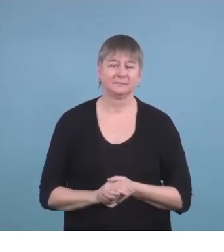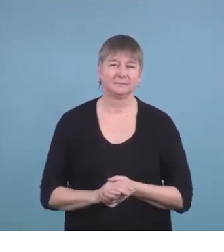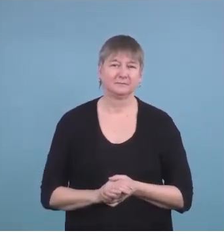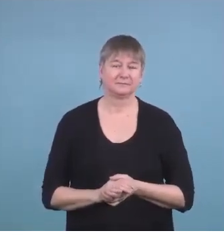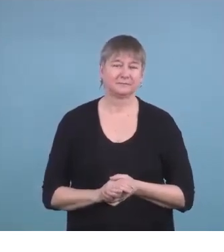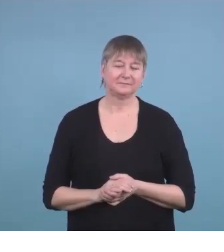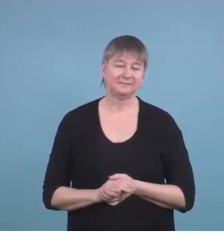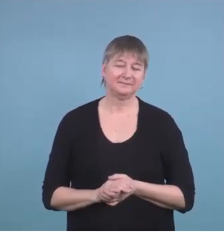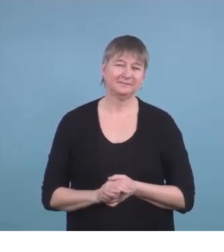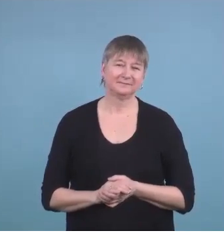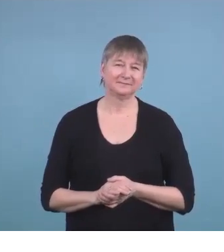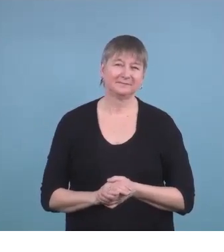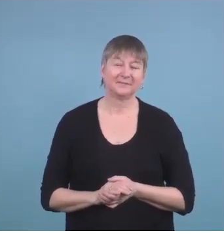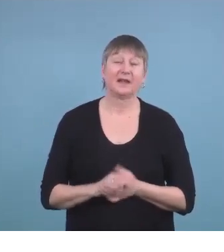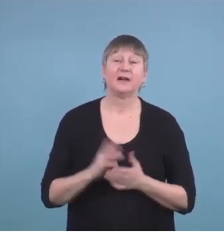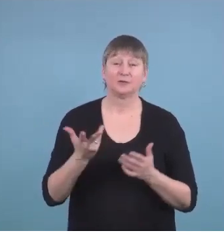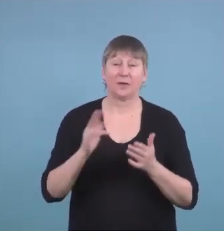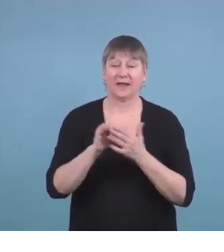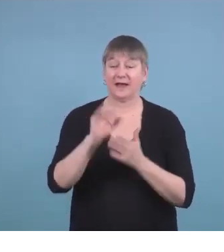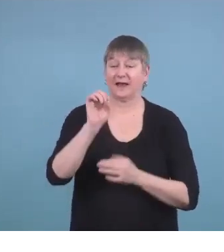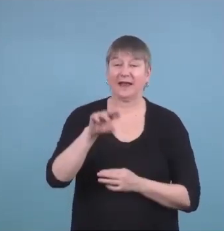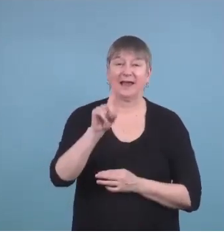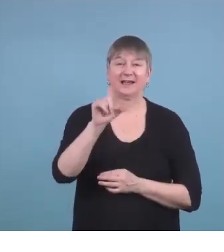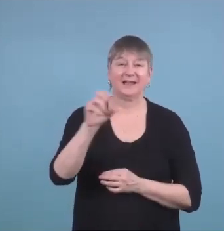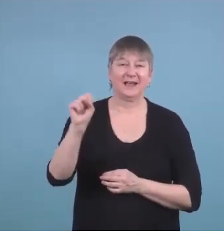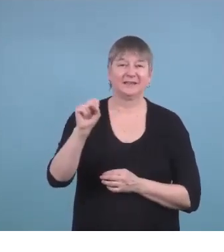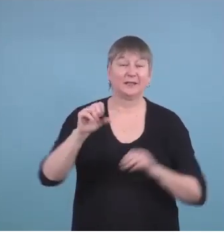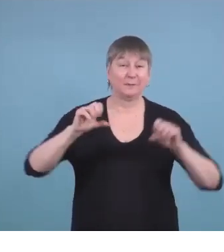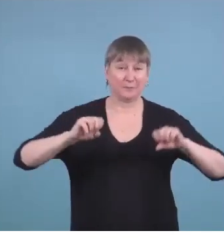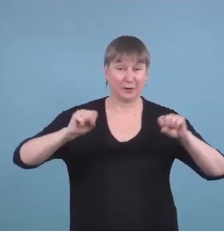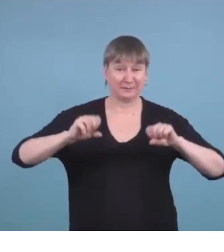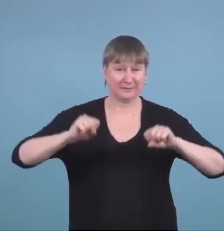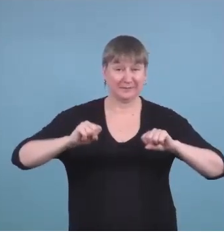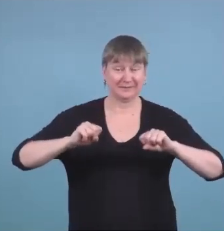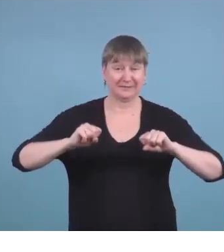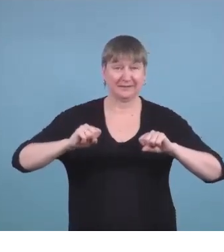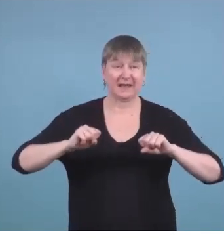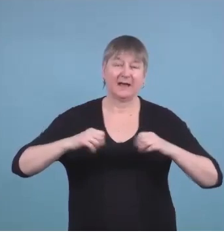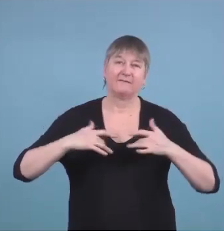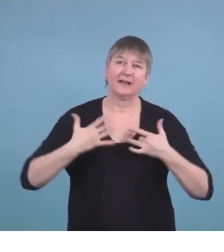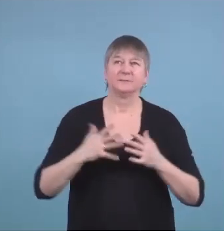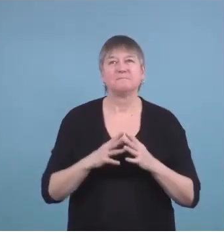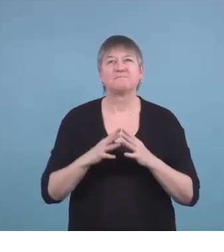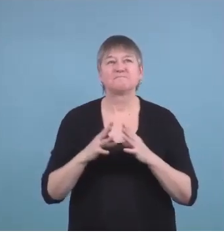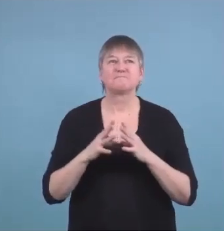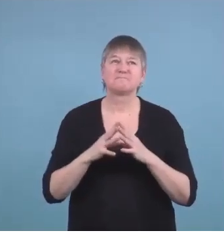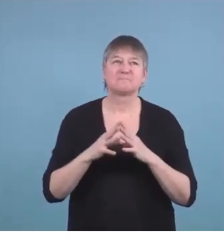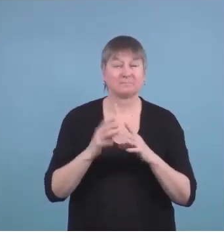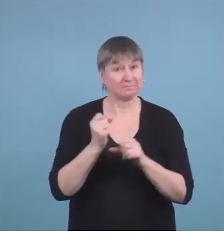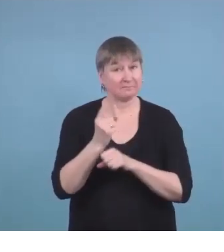that endless possibilities event has become a real